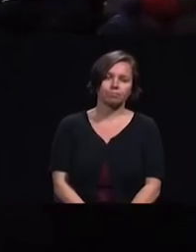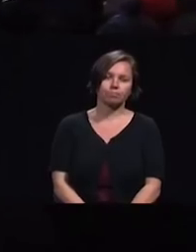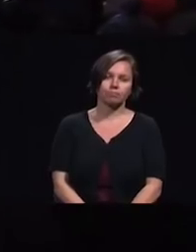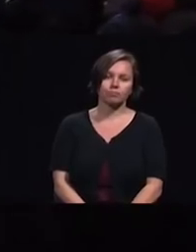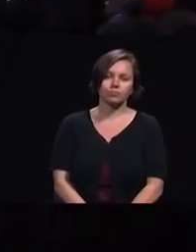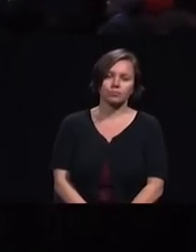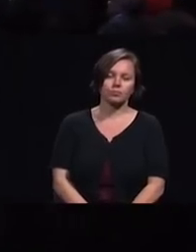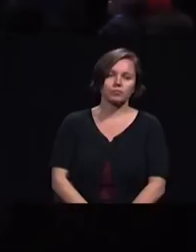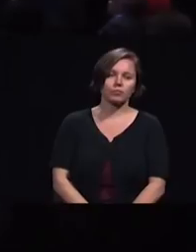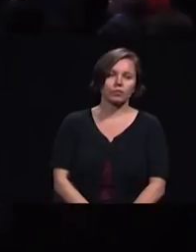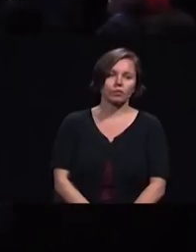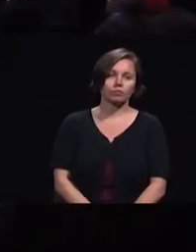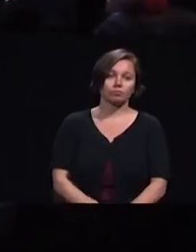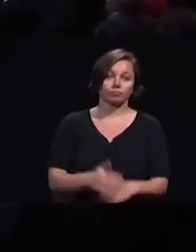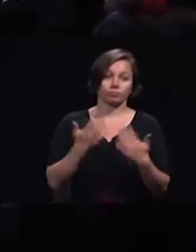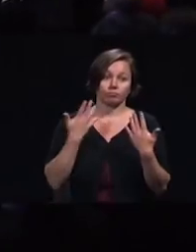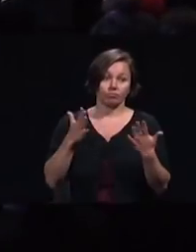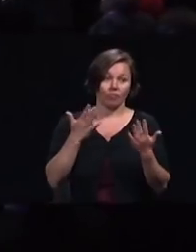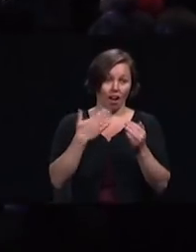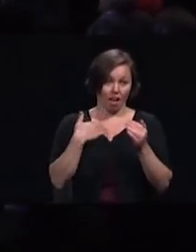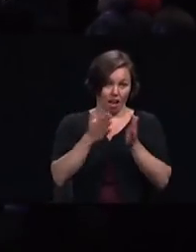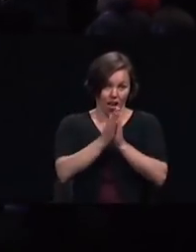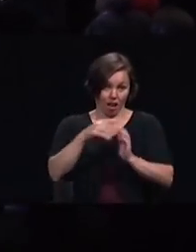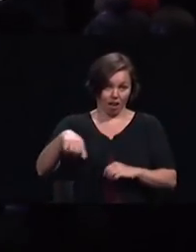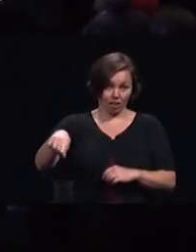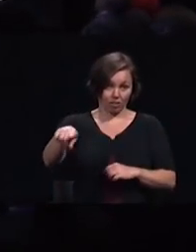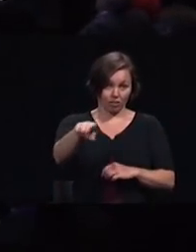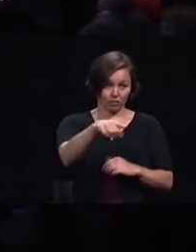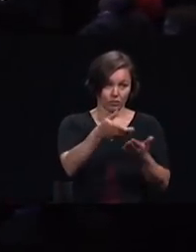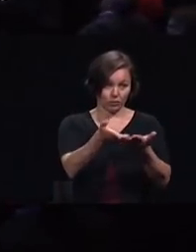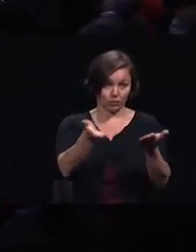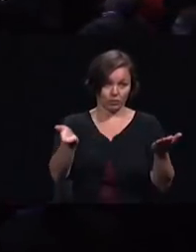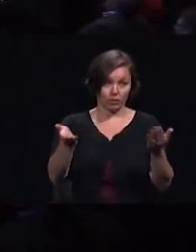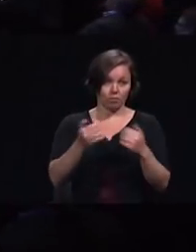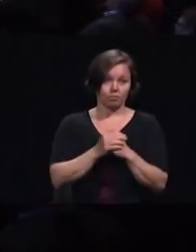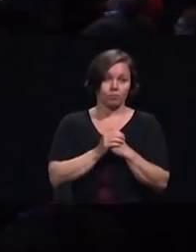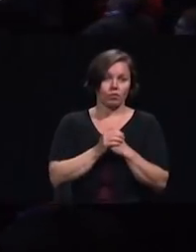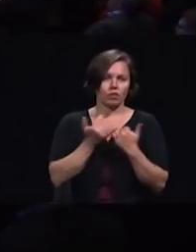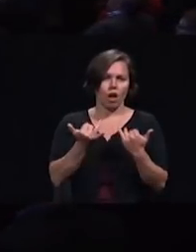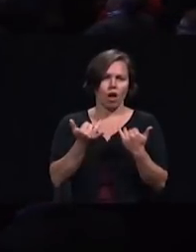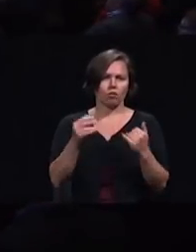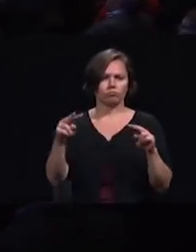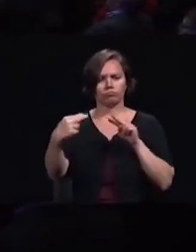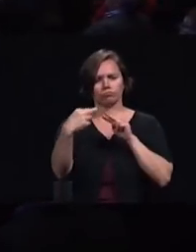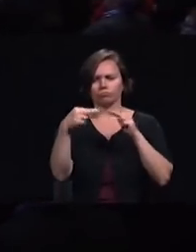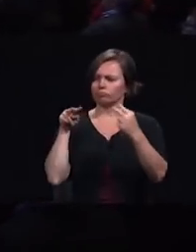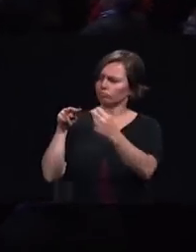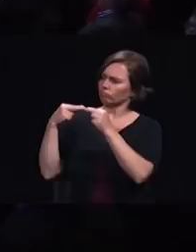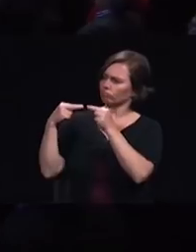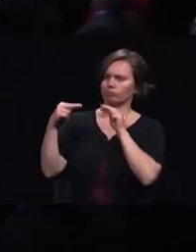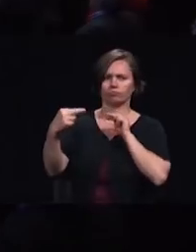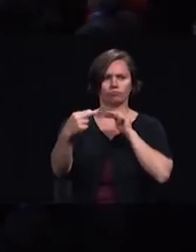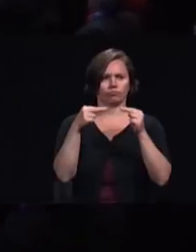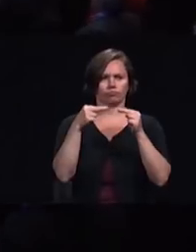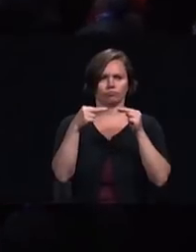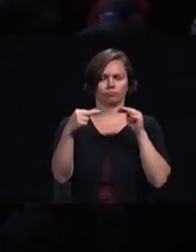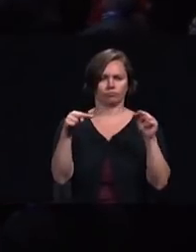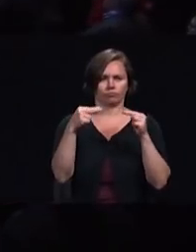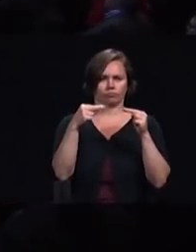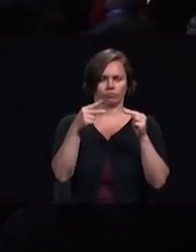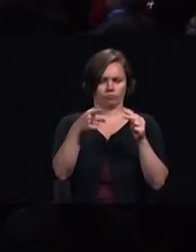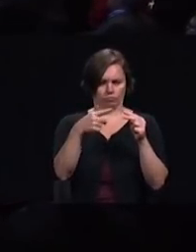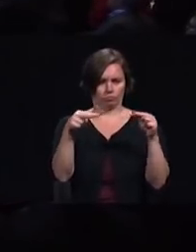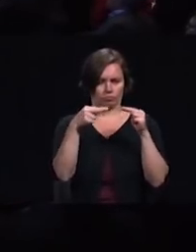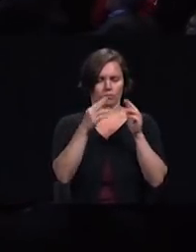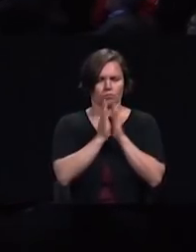I ask you to turn to the person next to you and each of you pray a